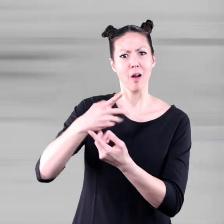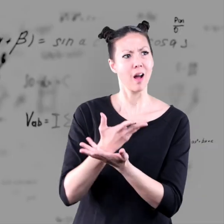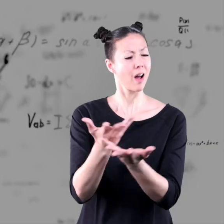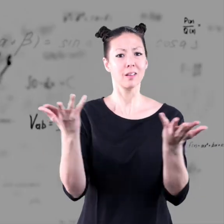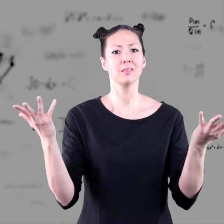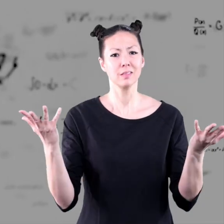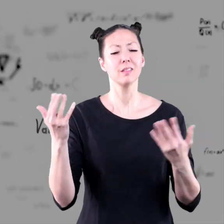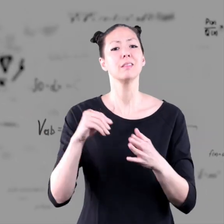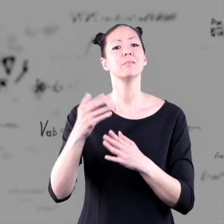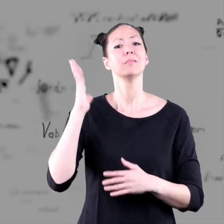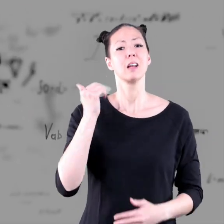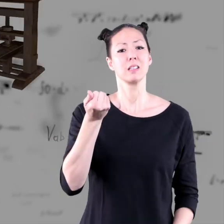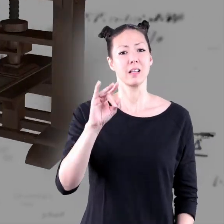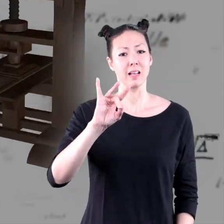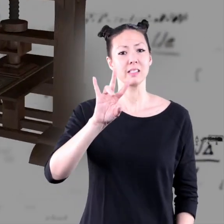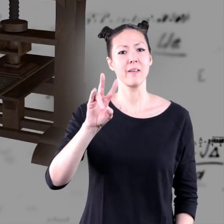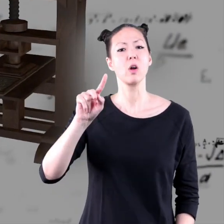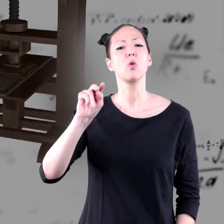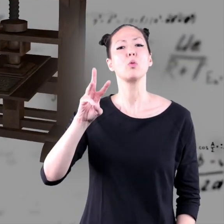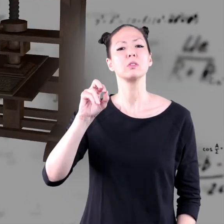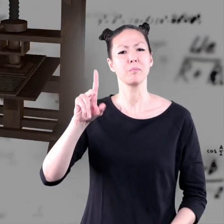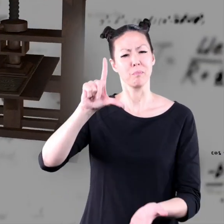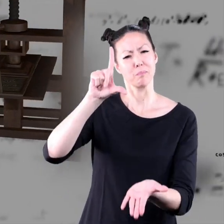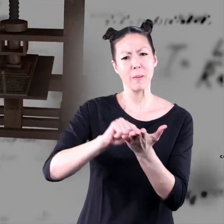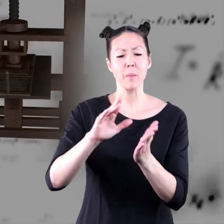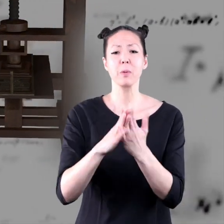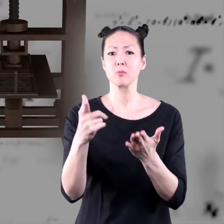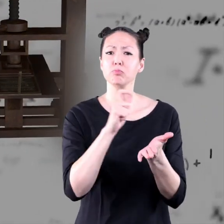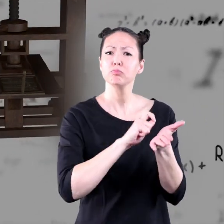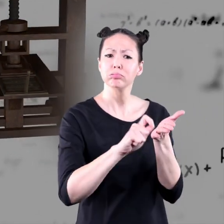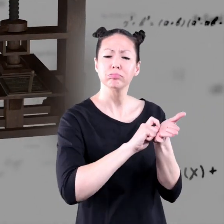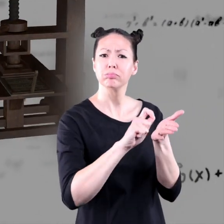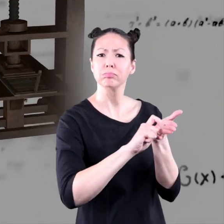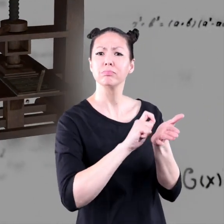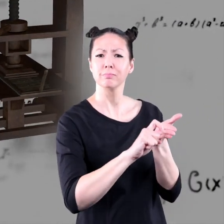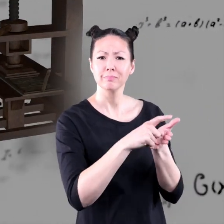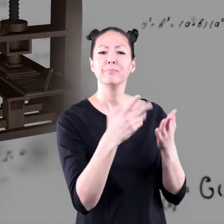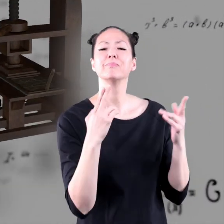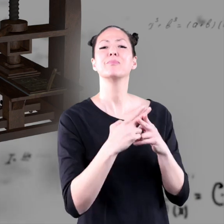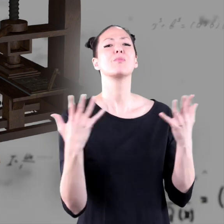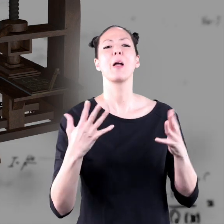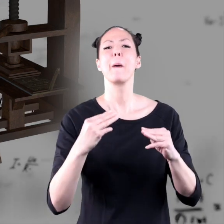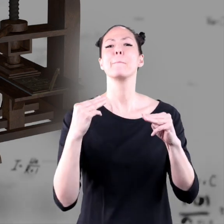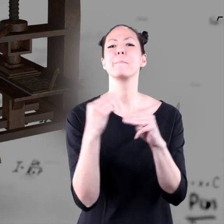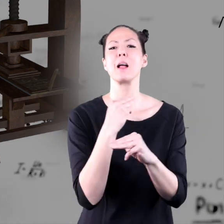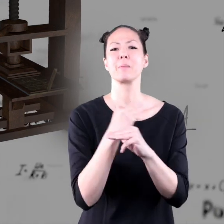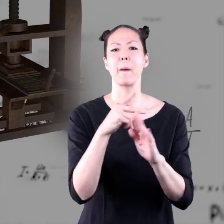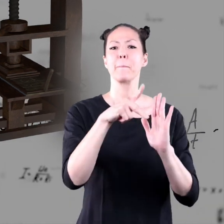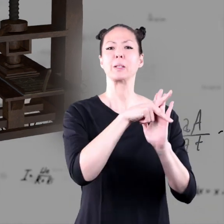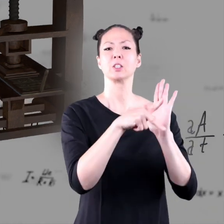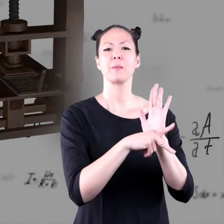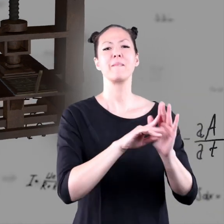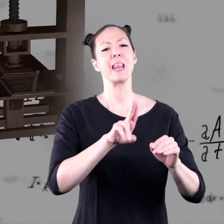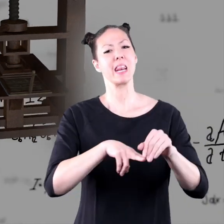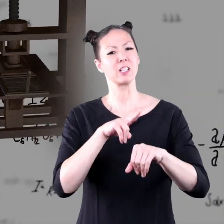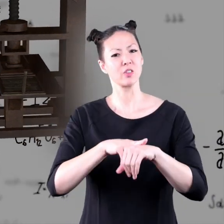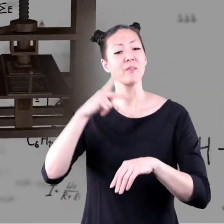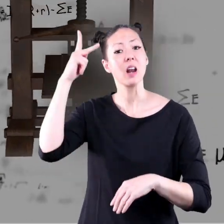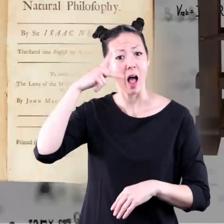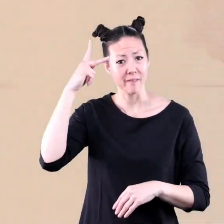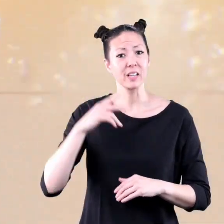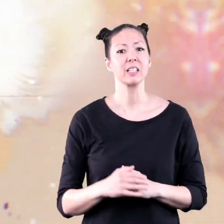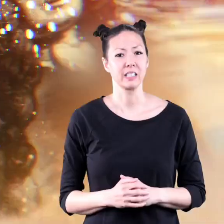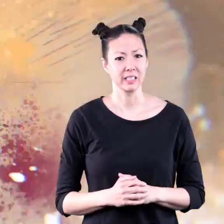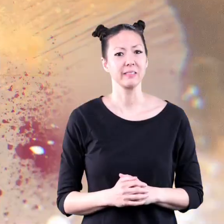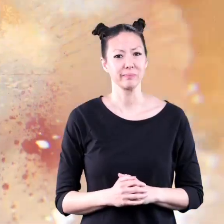In 1687, Newton published a book he wrote called Mathematical Principles of Natural Philosophy.